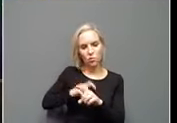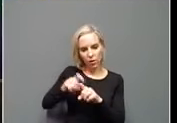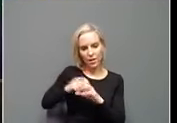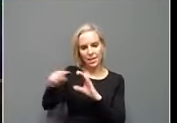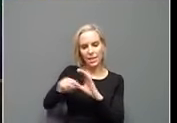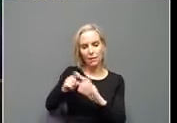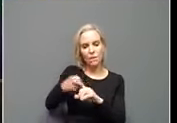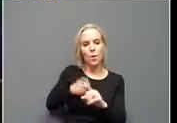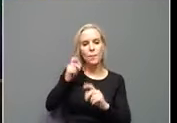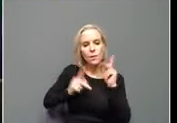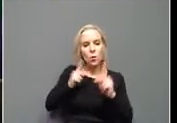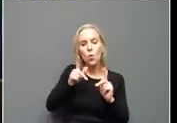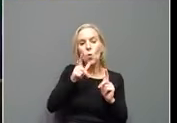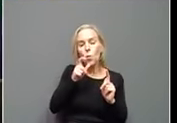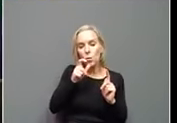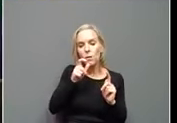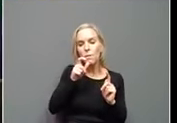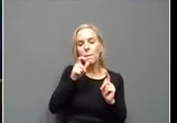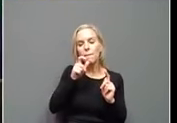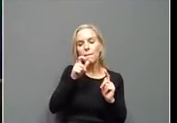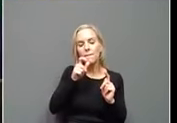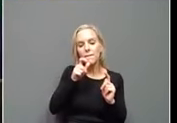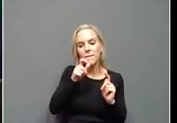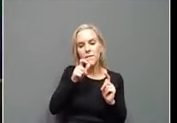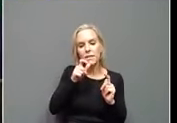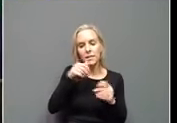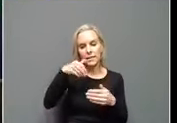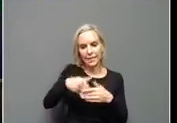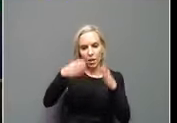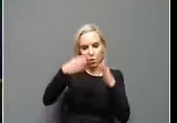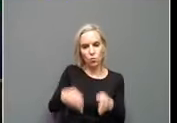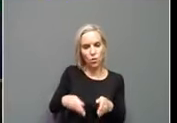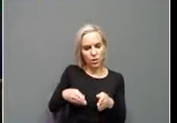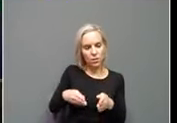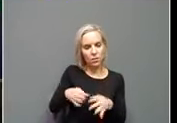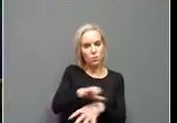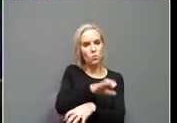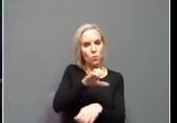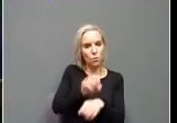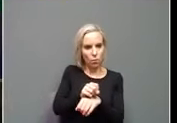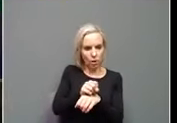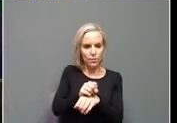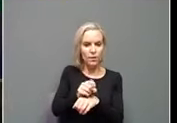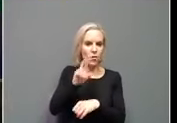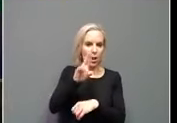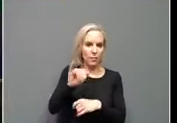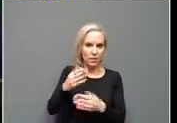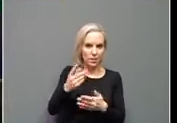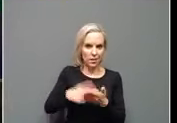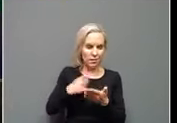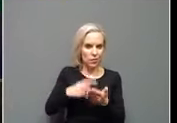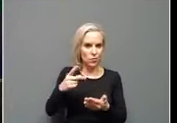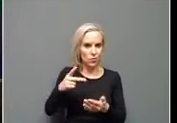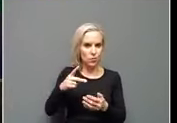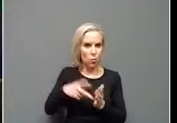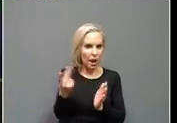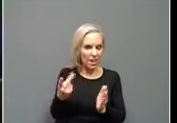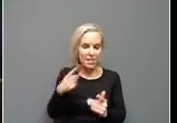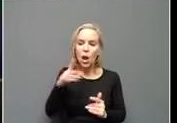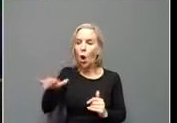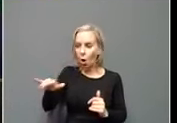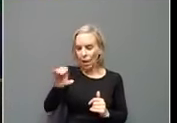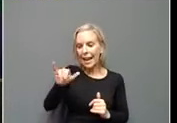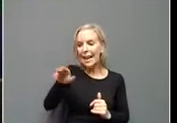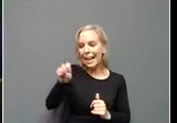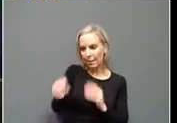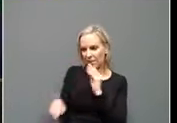who have had in person appointments for unemployment, sometimes even twice, and they were told their claims are fixed, but